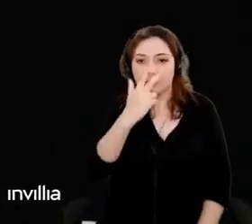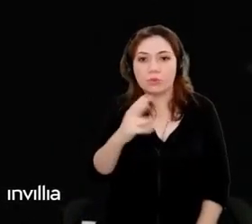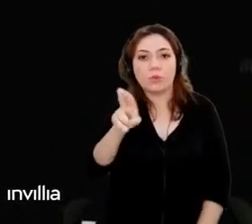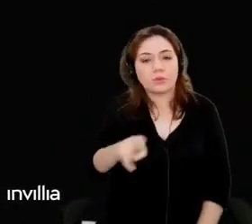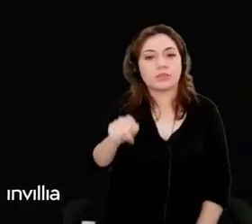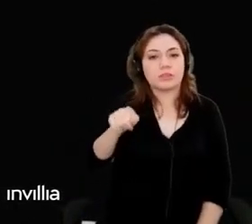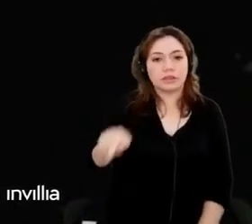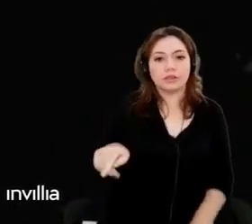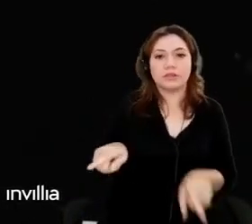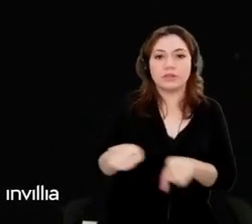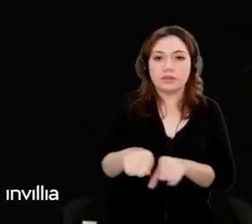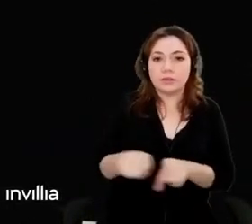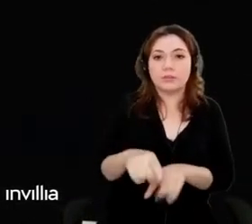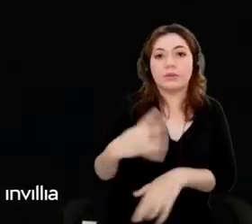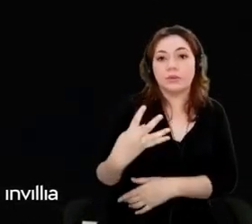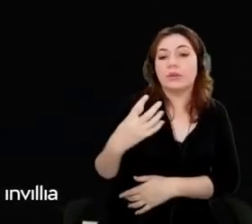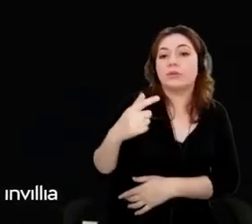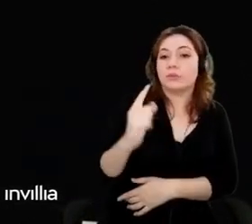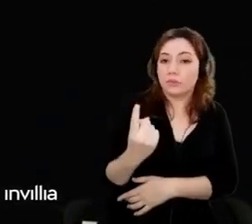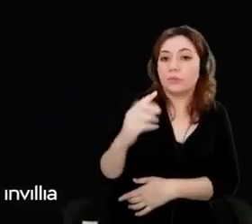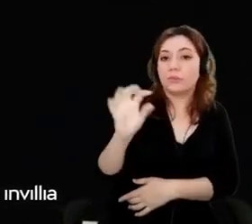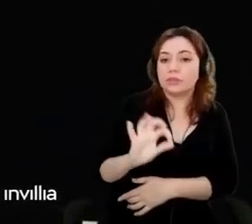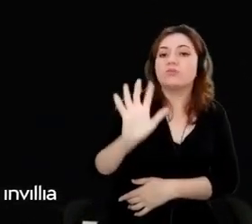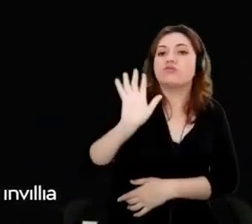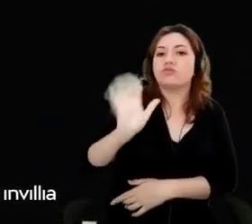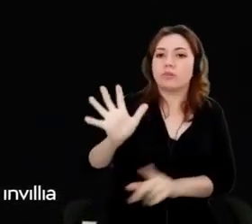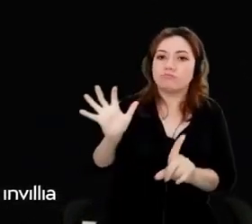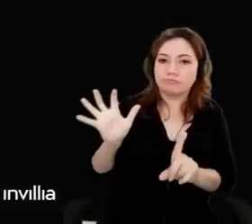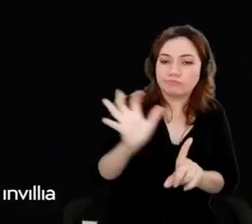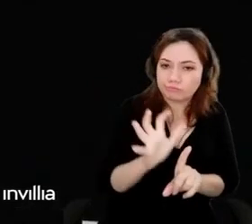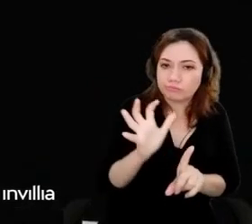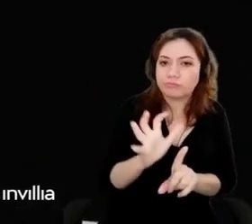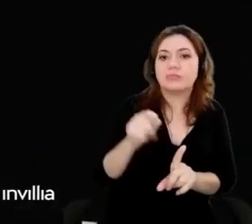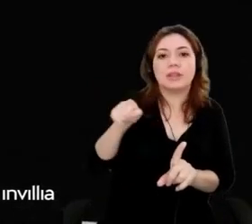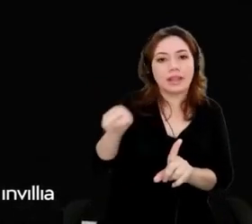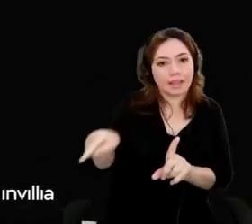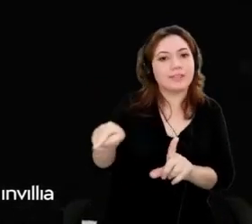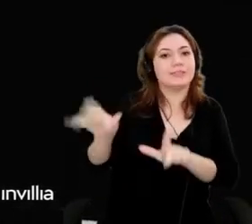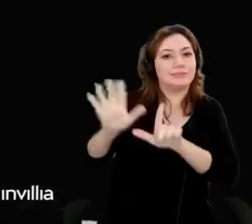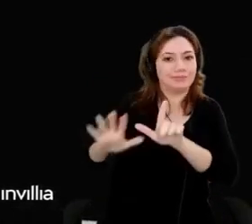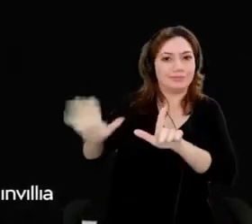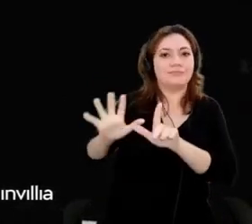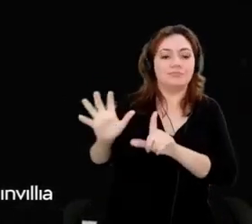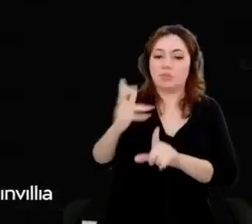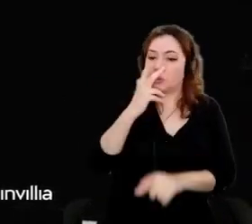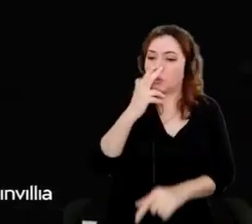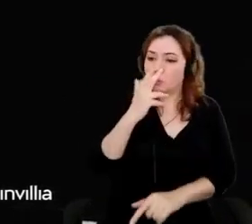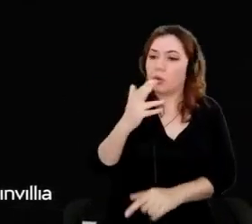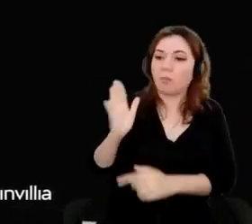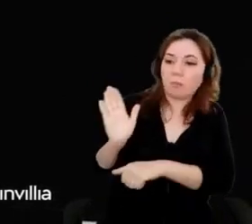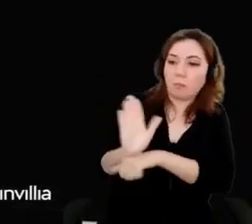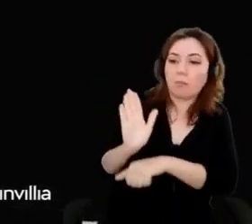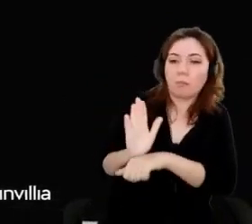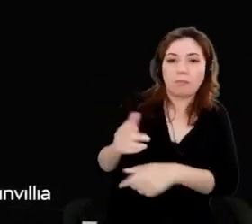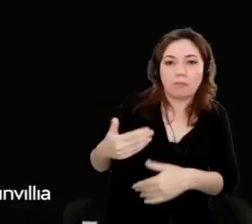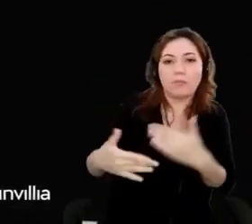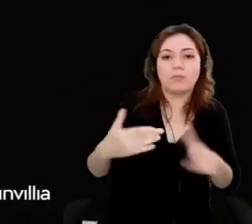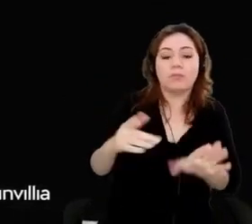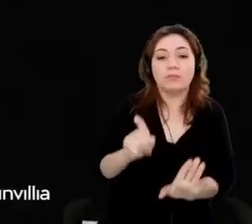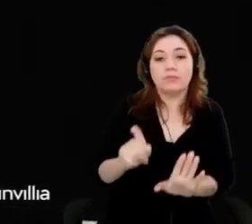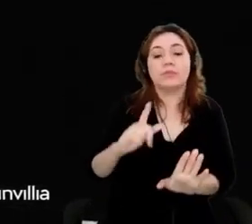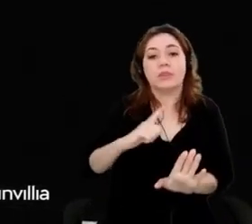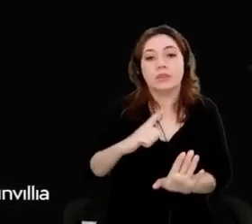already impacted by AI Cockpit efficiency gains. In some activities, like